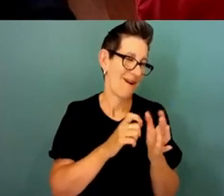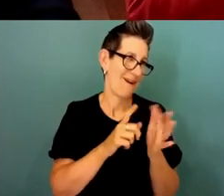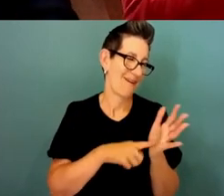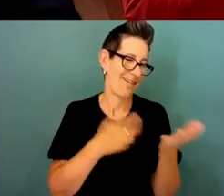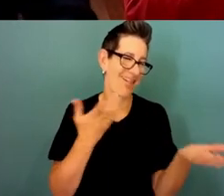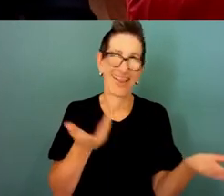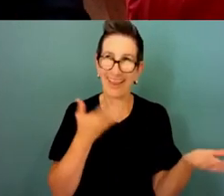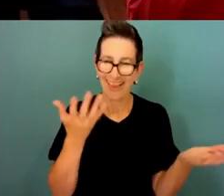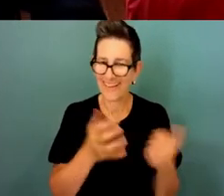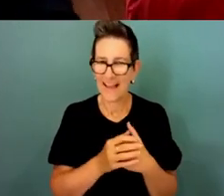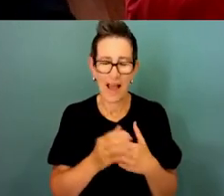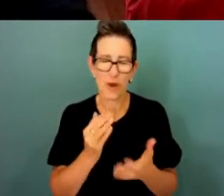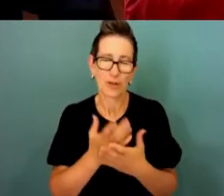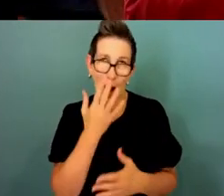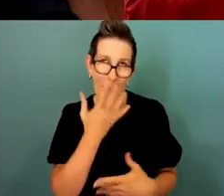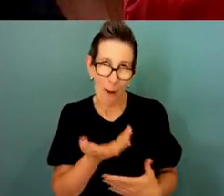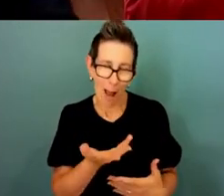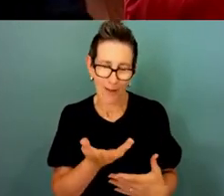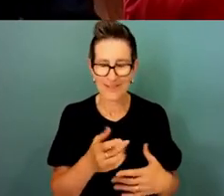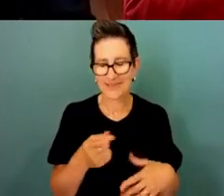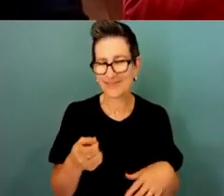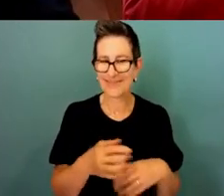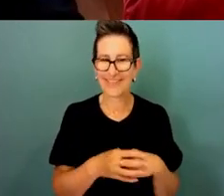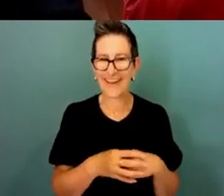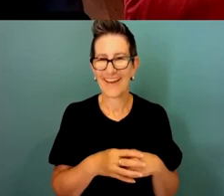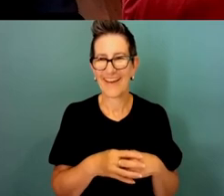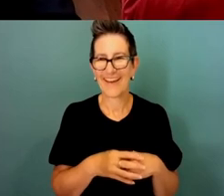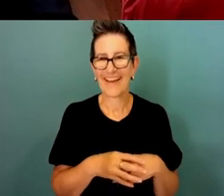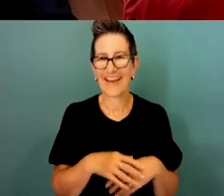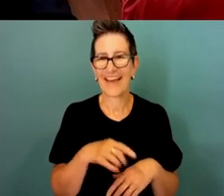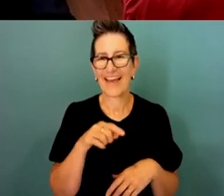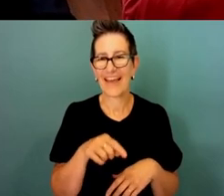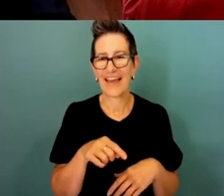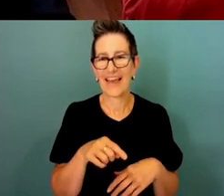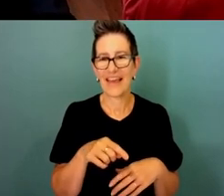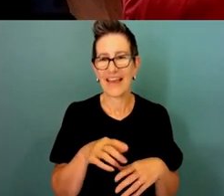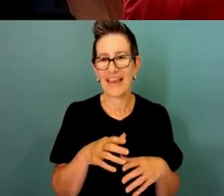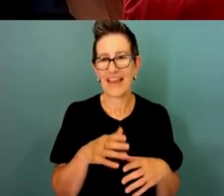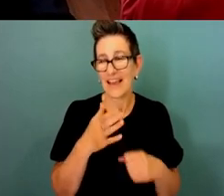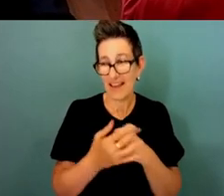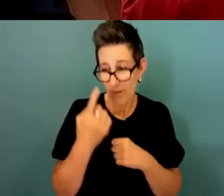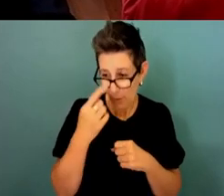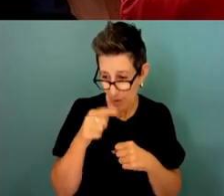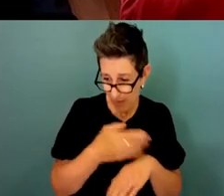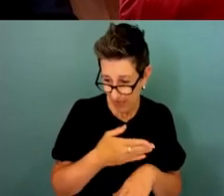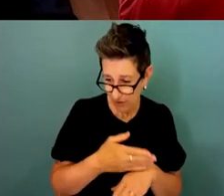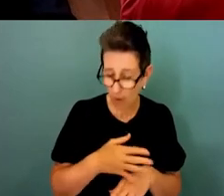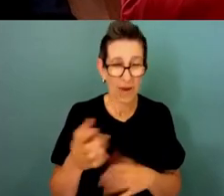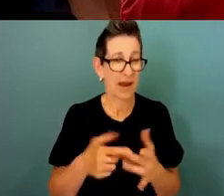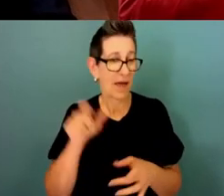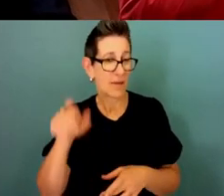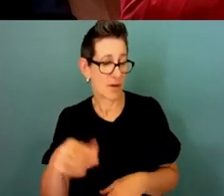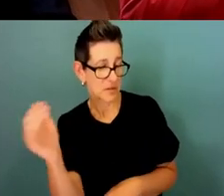I'm not sure how old he is but he wasn't thinking about me but someone actually said what do you think about such and such a job and then was sort of